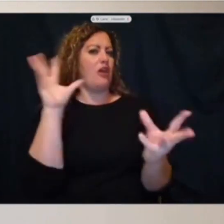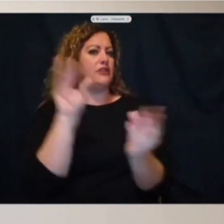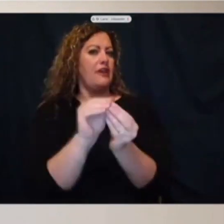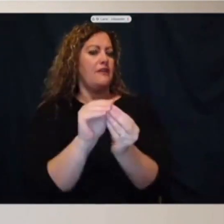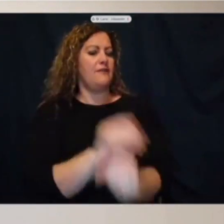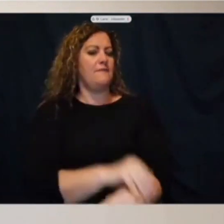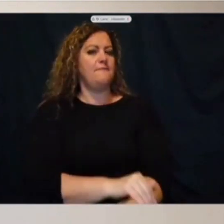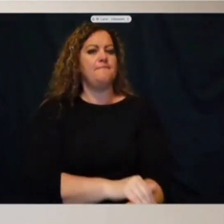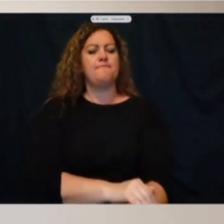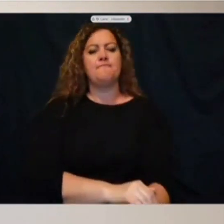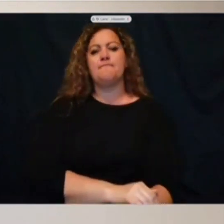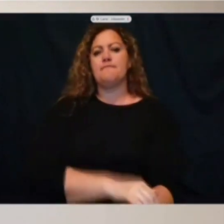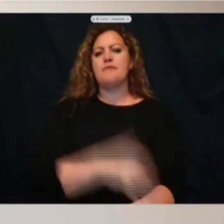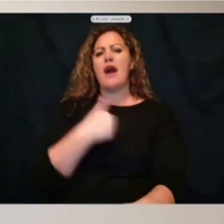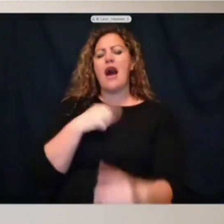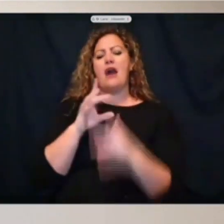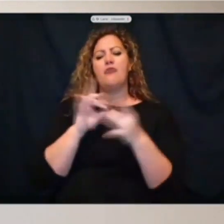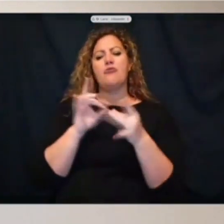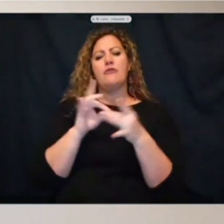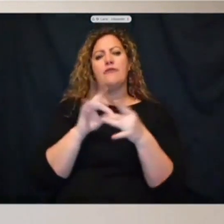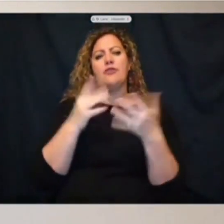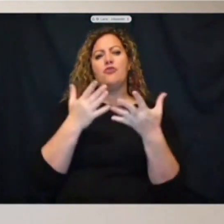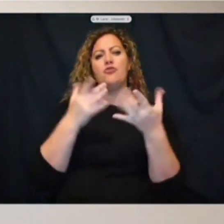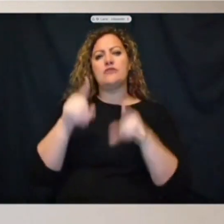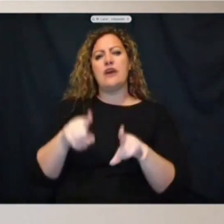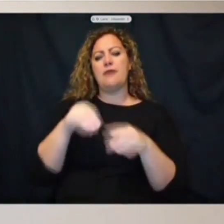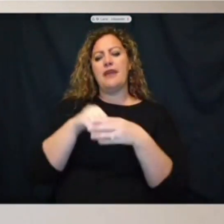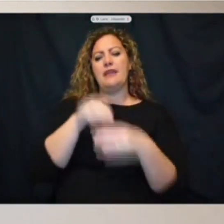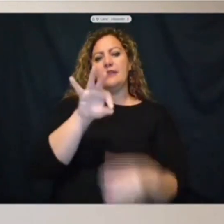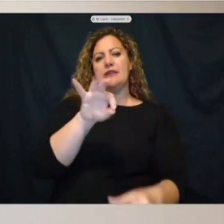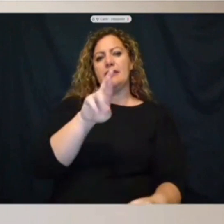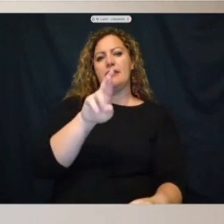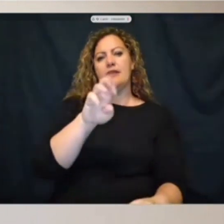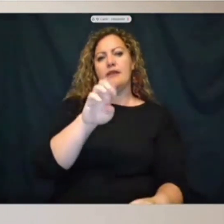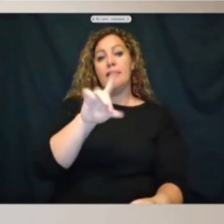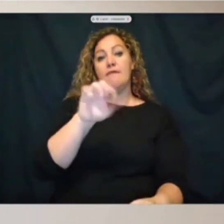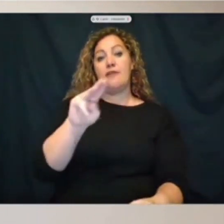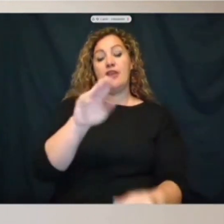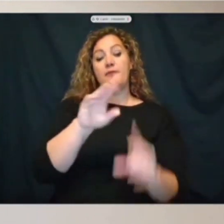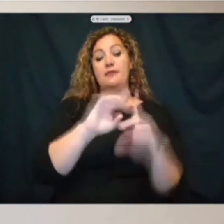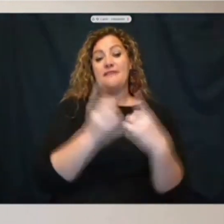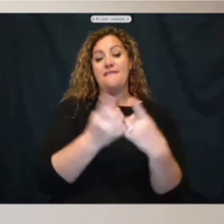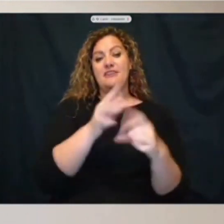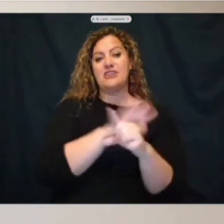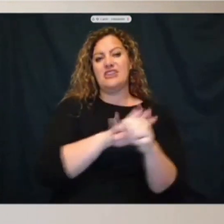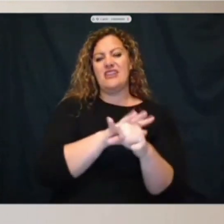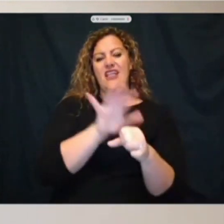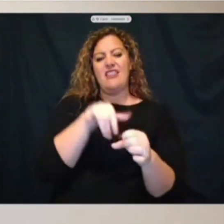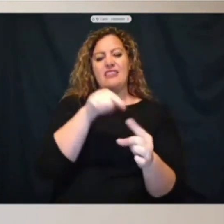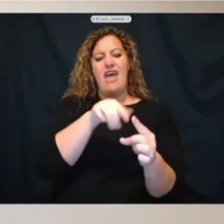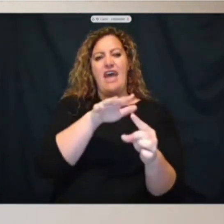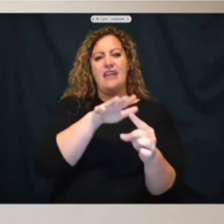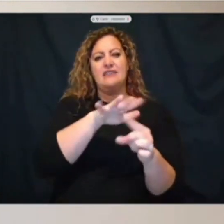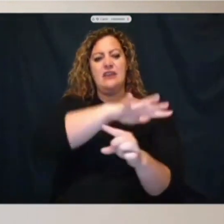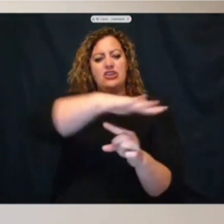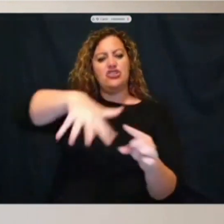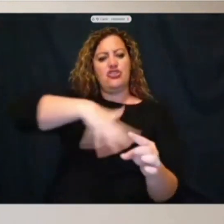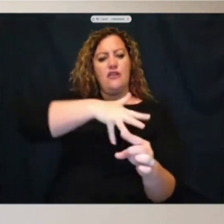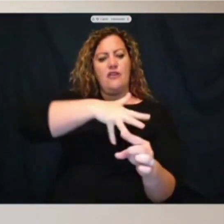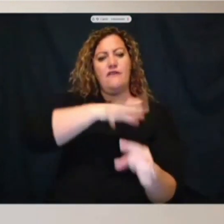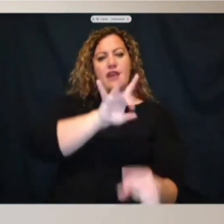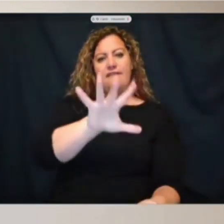So I was referring to what's been occurring in the Freedom Division and the Freedom Division in Division, bordered by 85 and